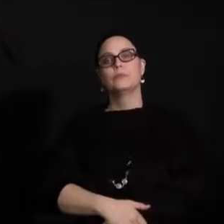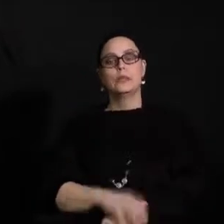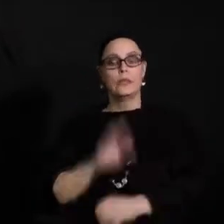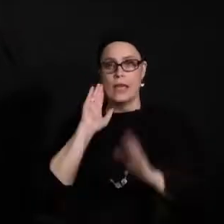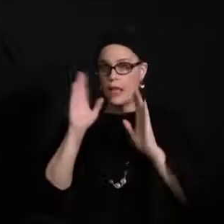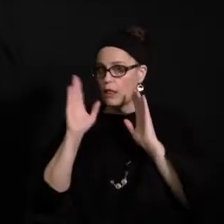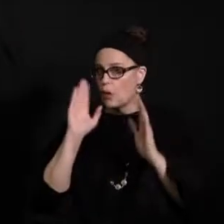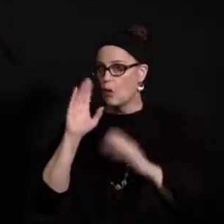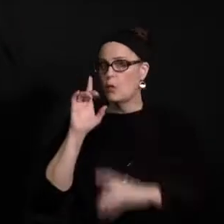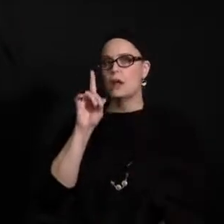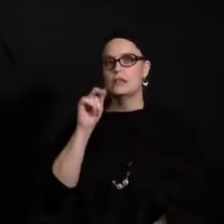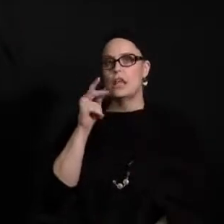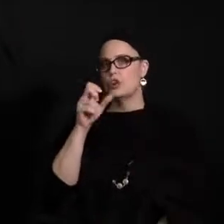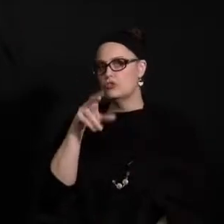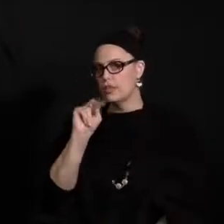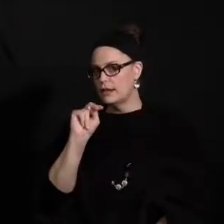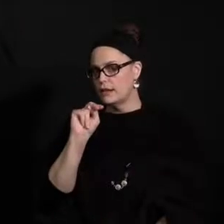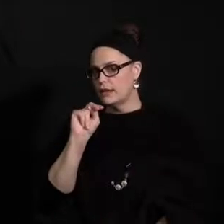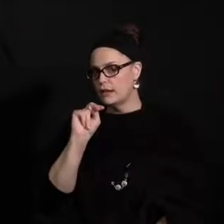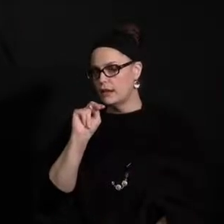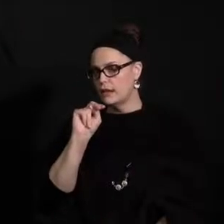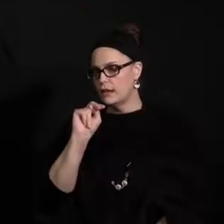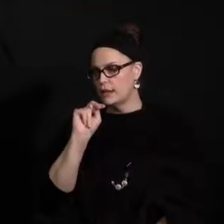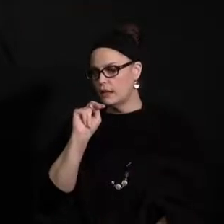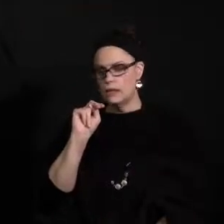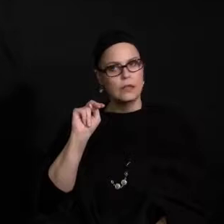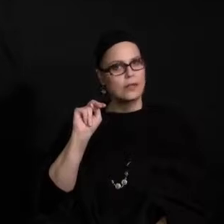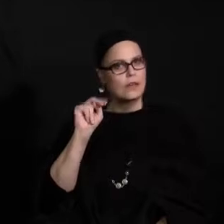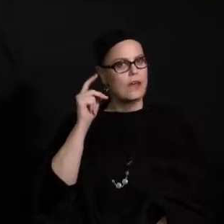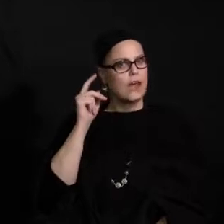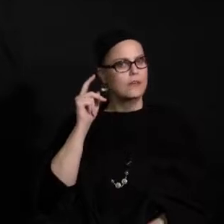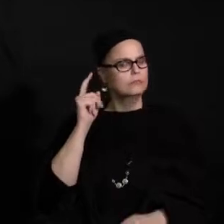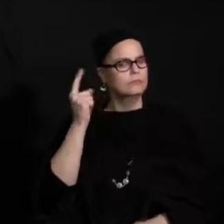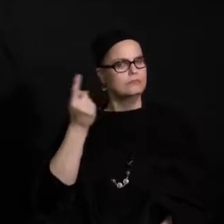Hello, I'm Darren Ginther, Director of the Office of College and Career Readiness.